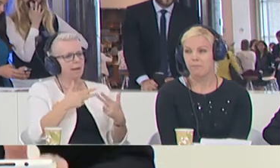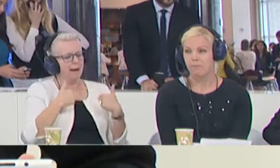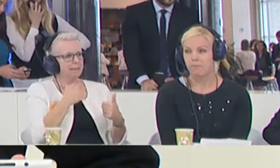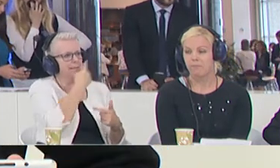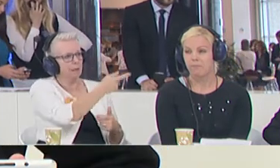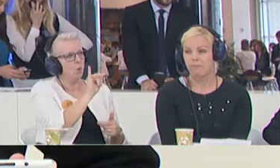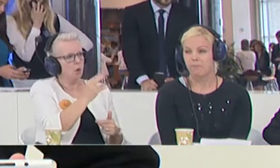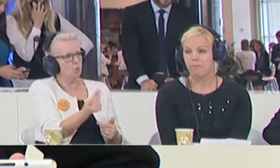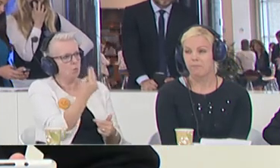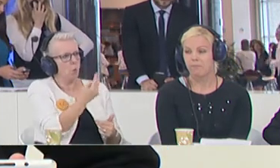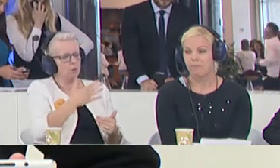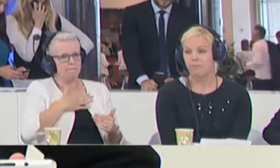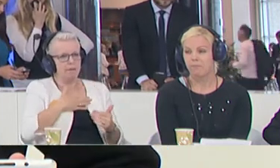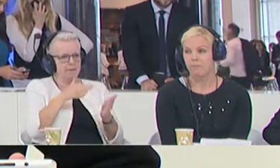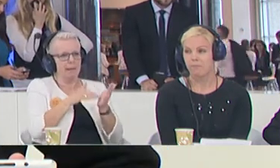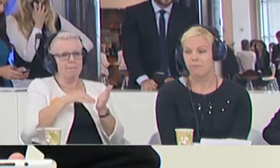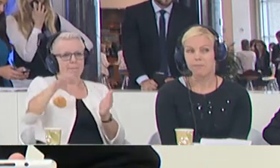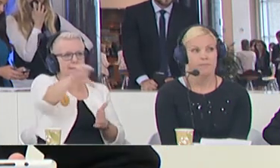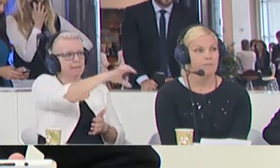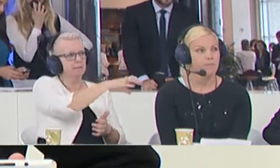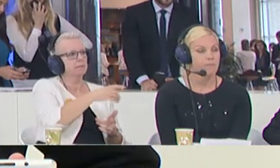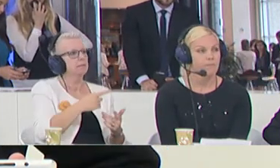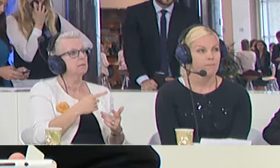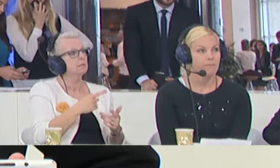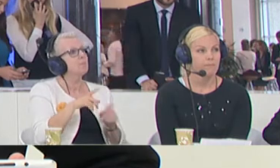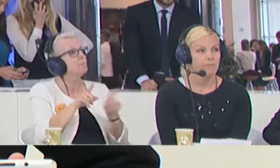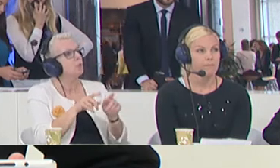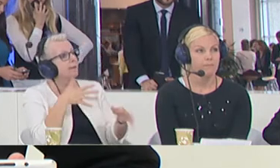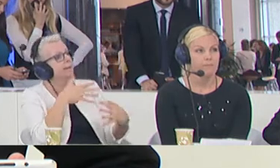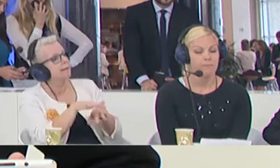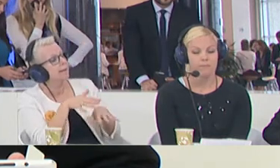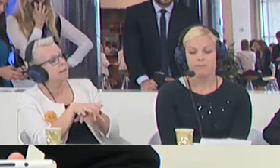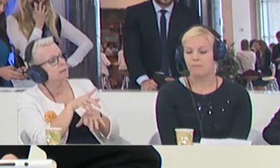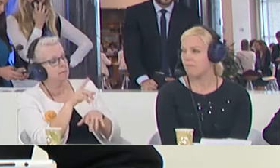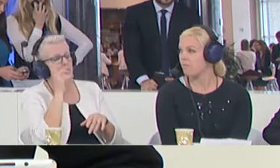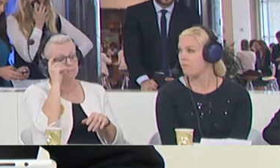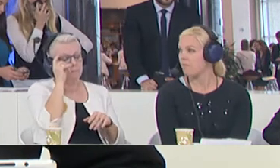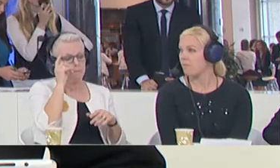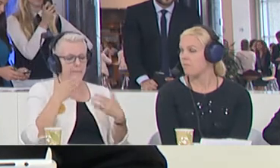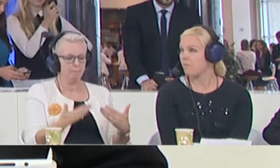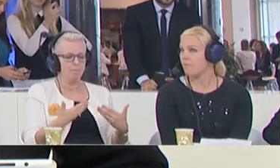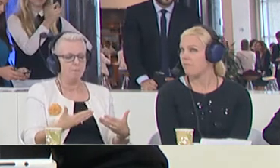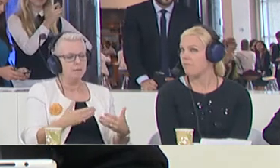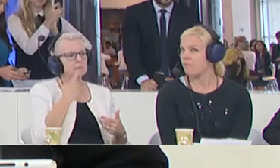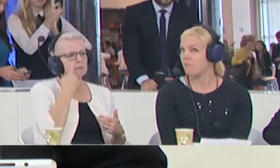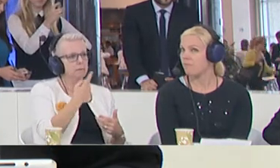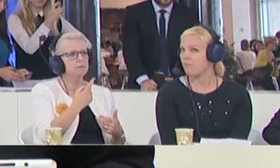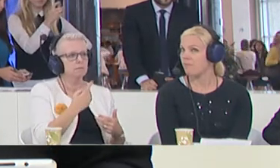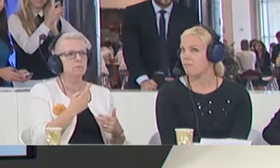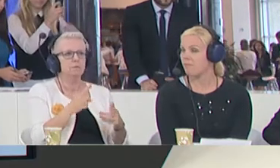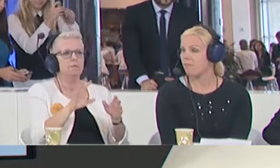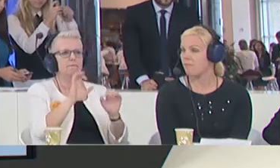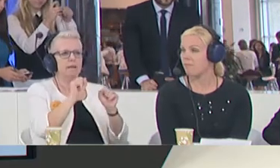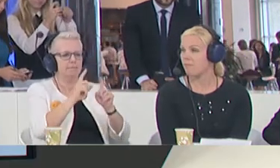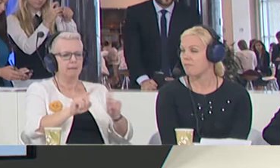they need from the member states? In terms of integration? Yes. I think at the moment you see quite a divergence